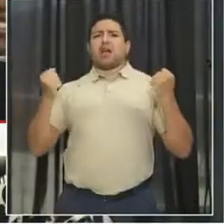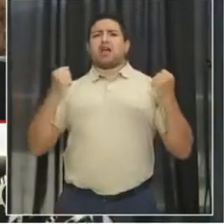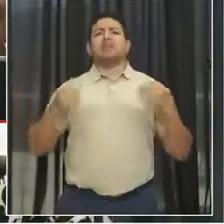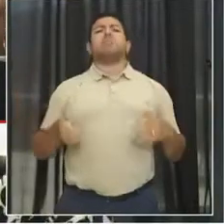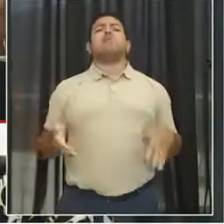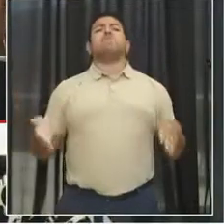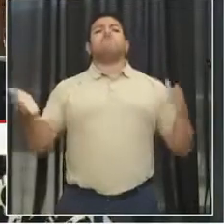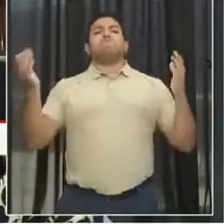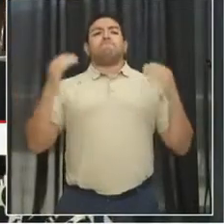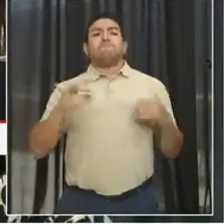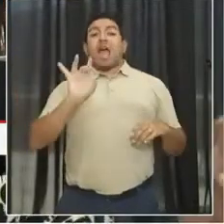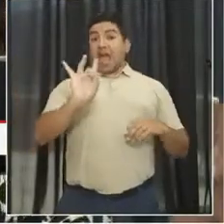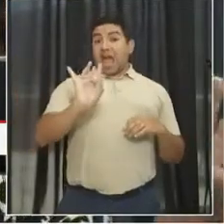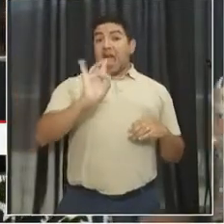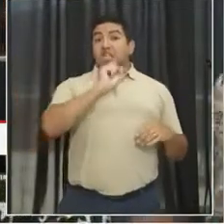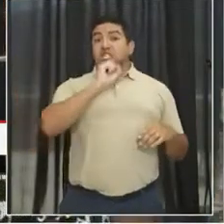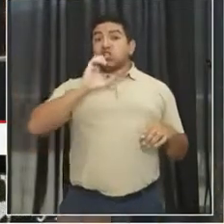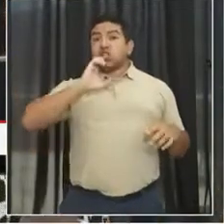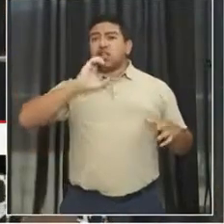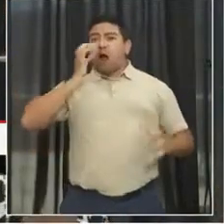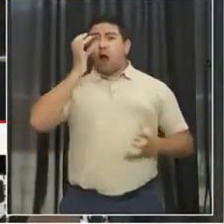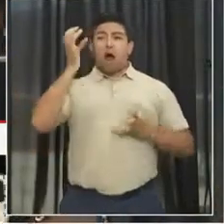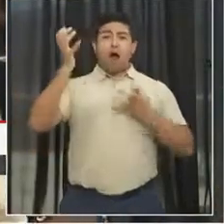Ward 8 seniors?